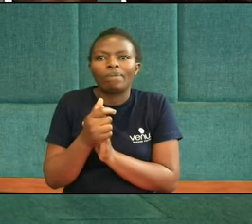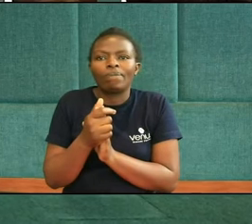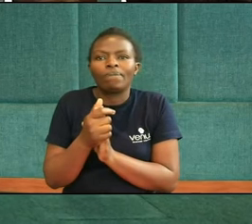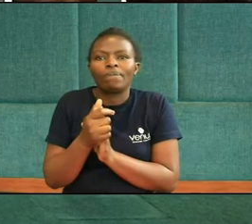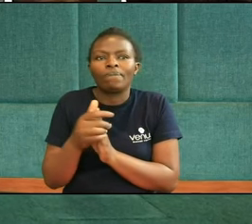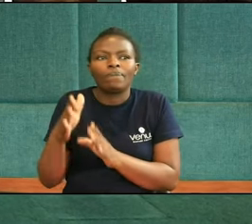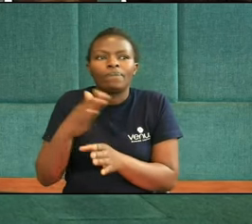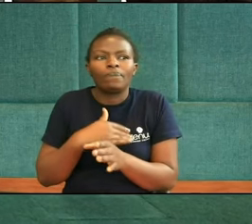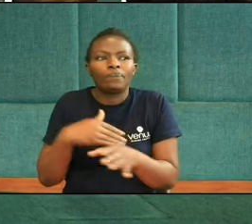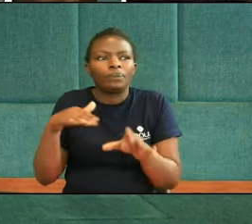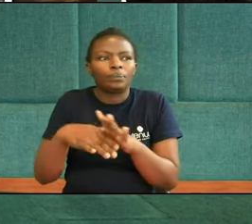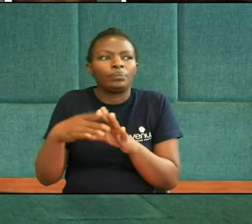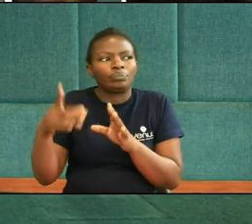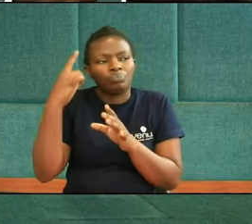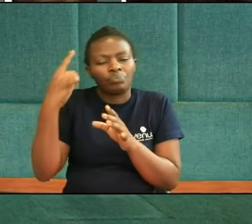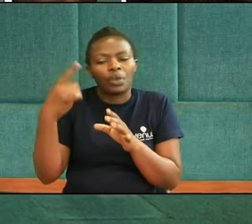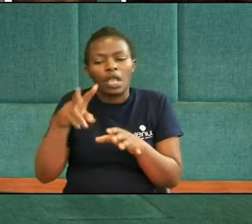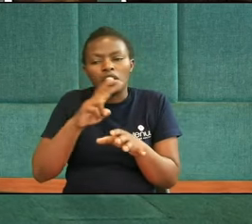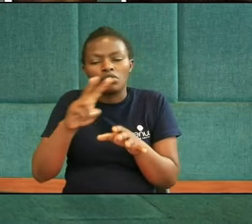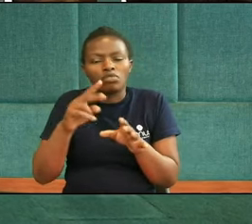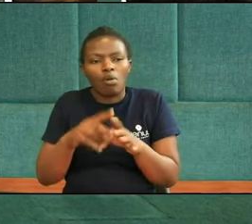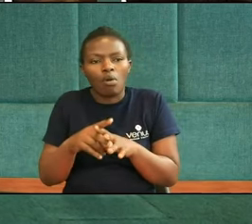dream He saw a goat